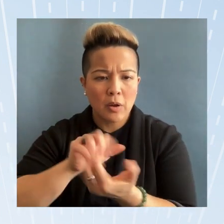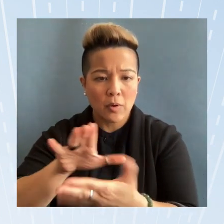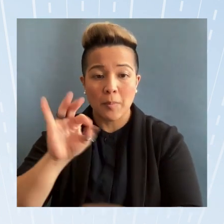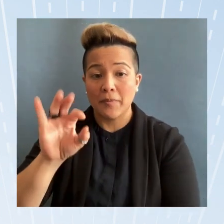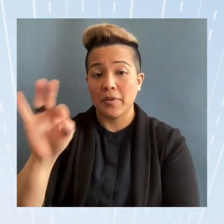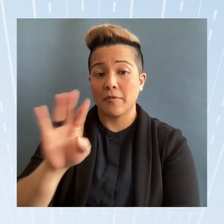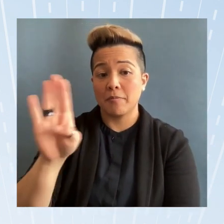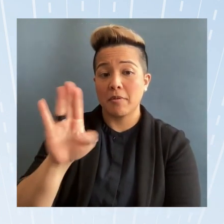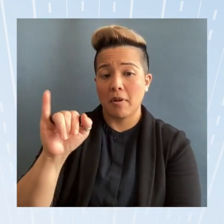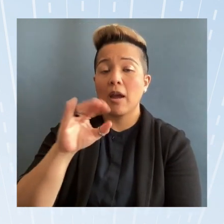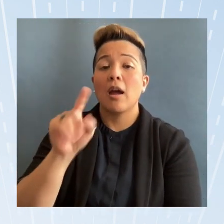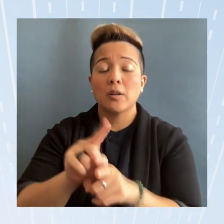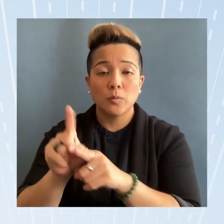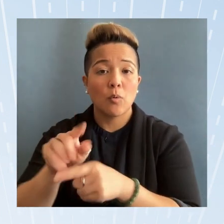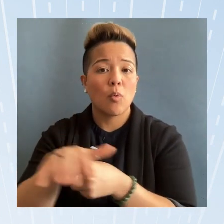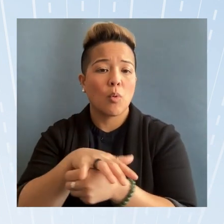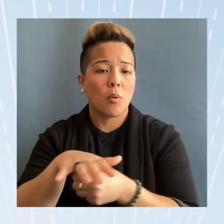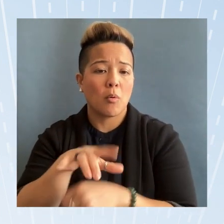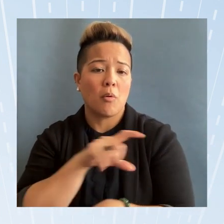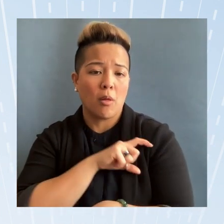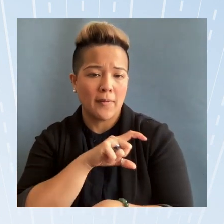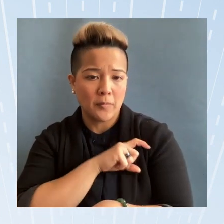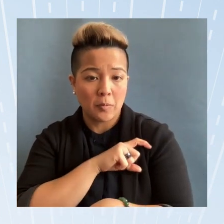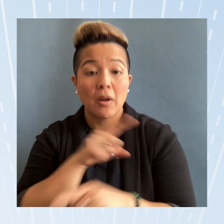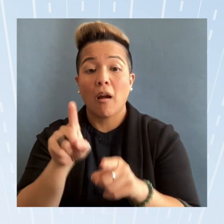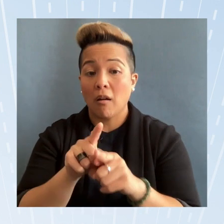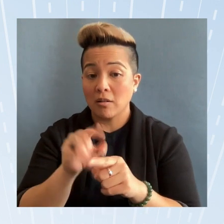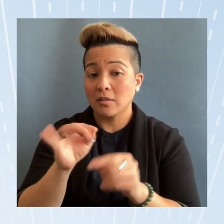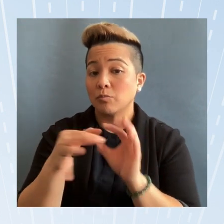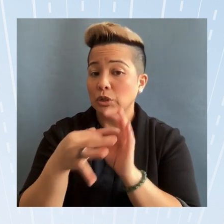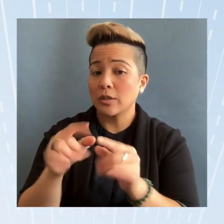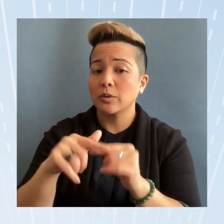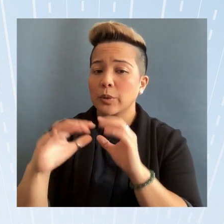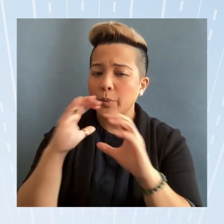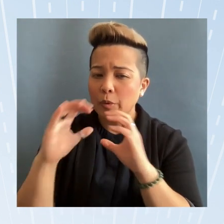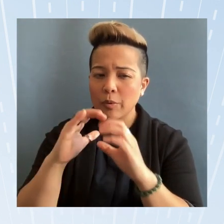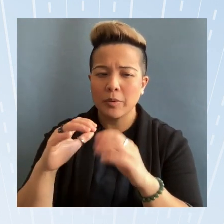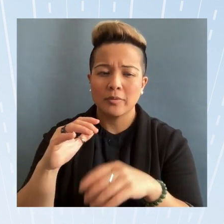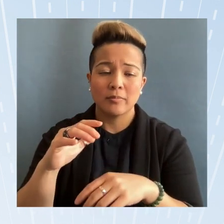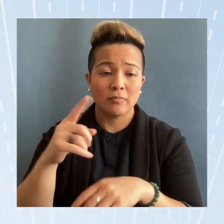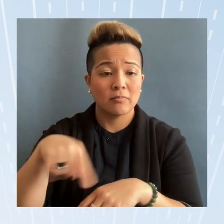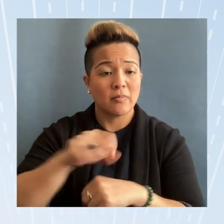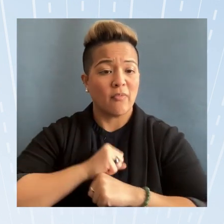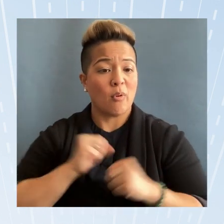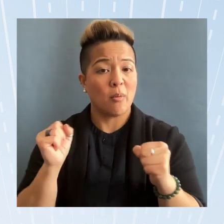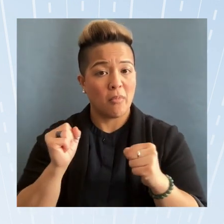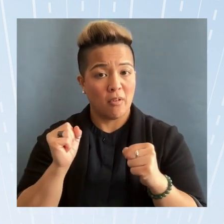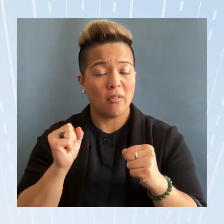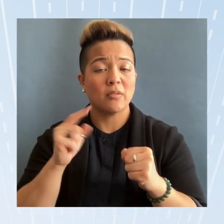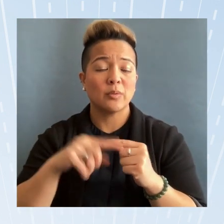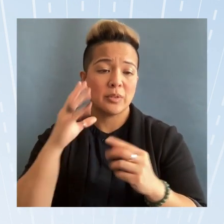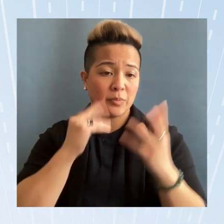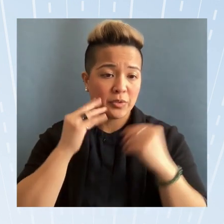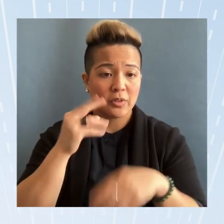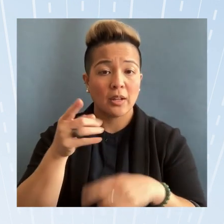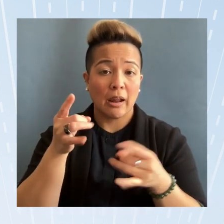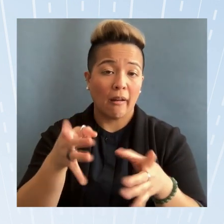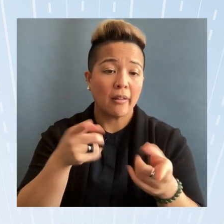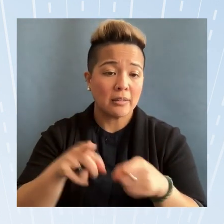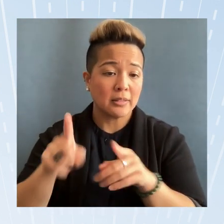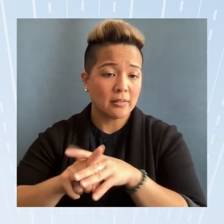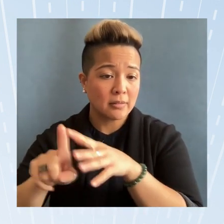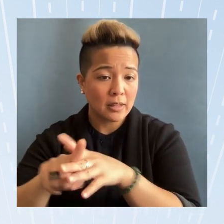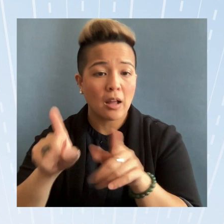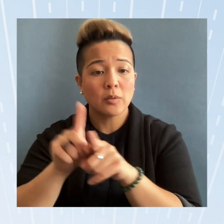and local law enforcement as it pertains to communities vulnerable to hate incidents as well as